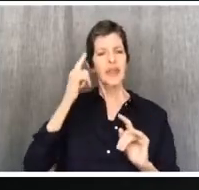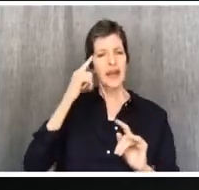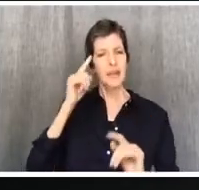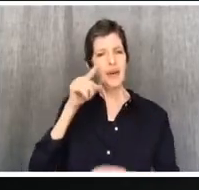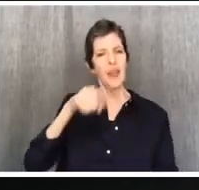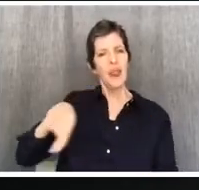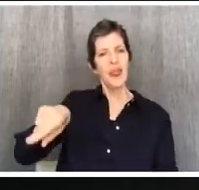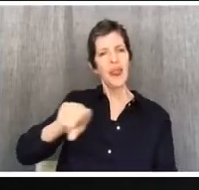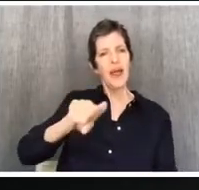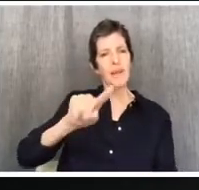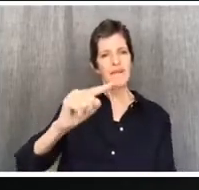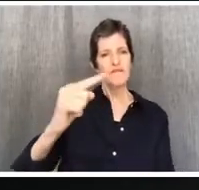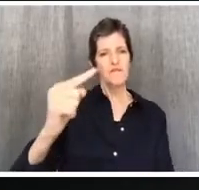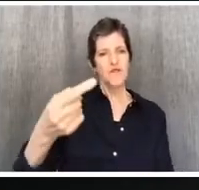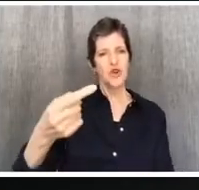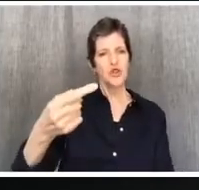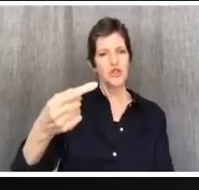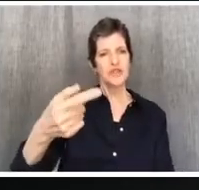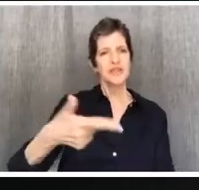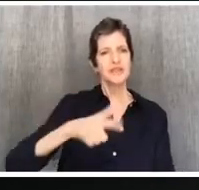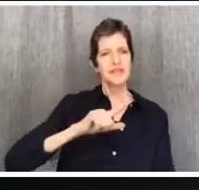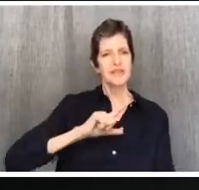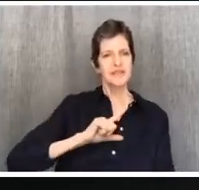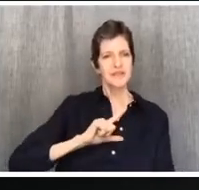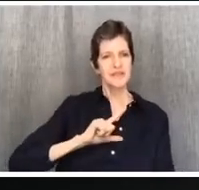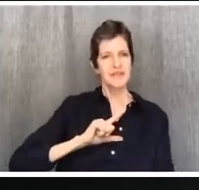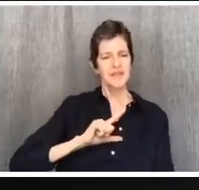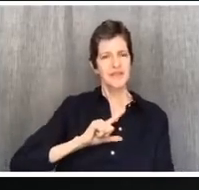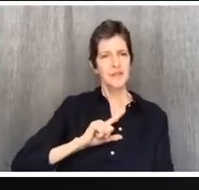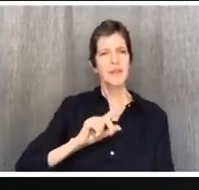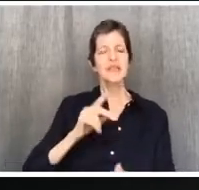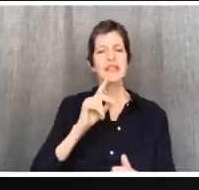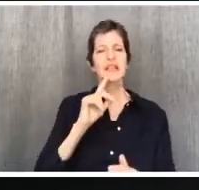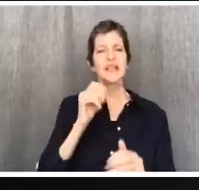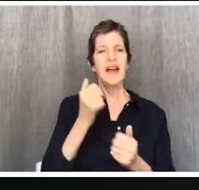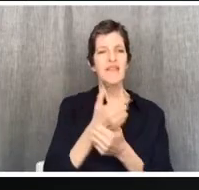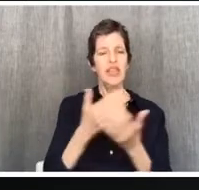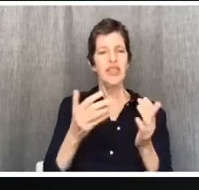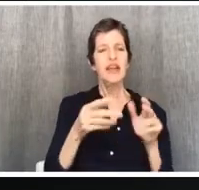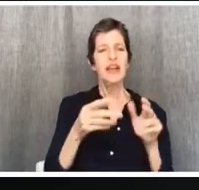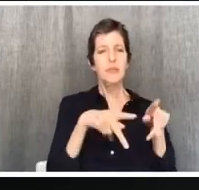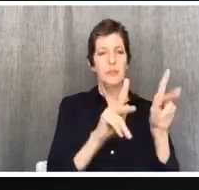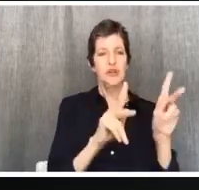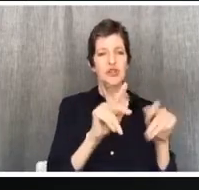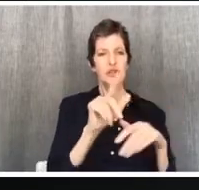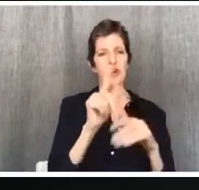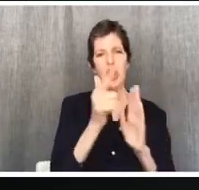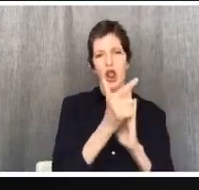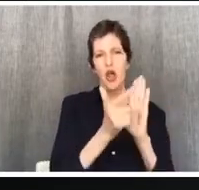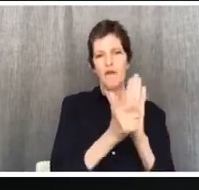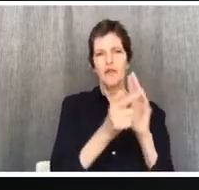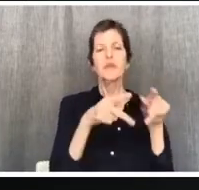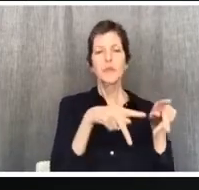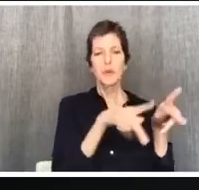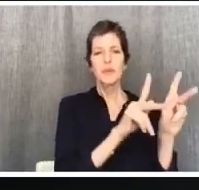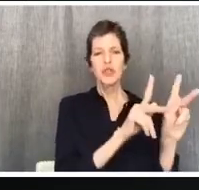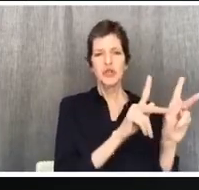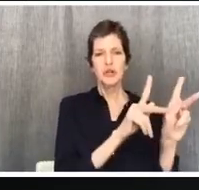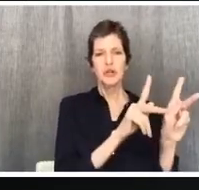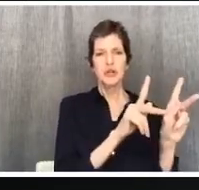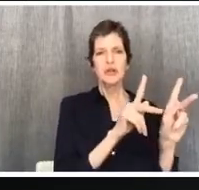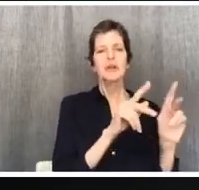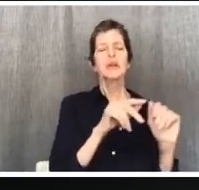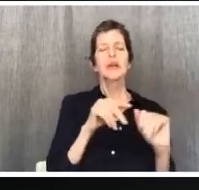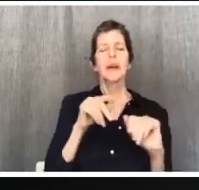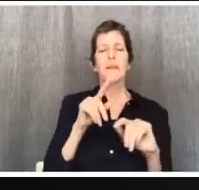23 through 26, Paul is conveying that all things are lawful. But in this next section, in 27 through 30, he's